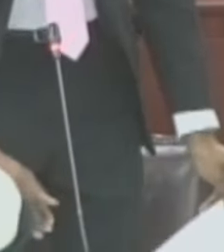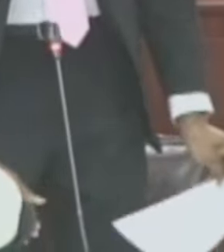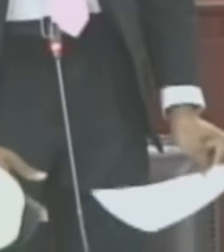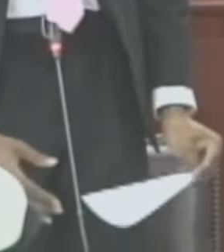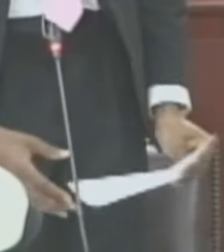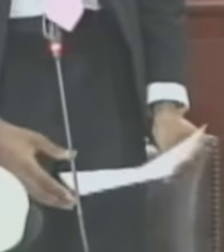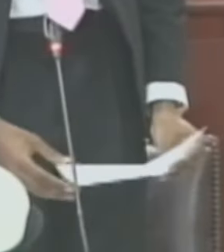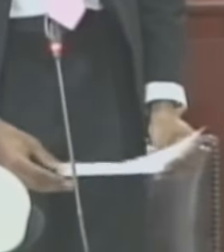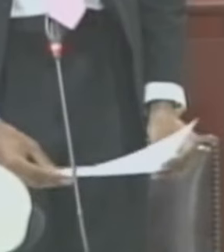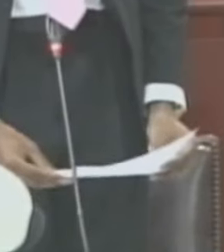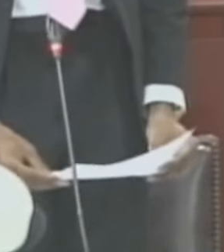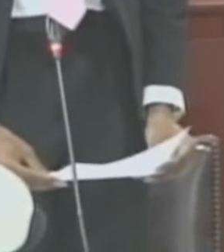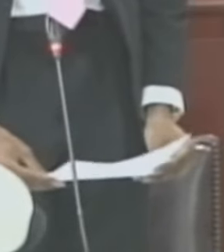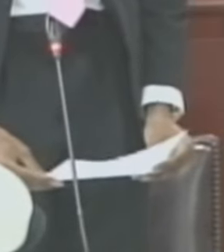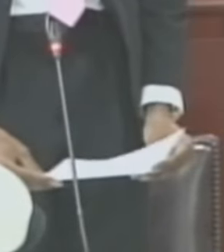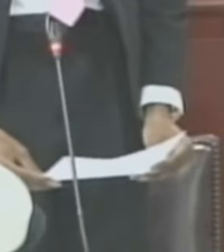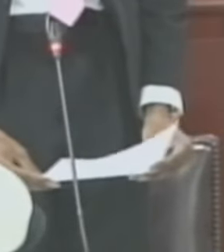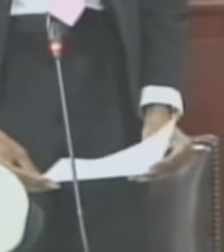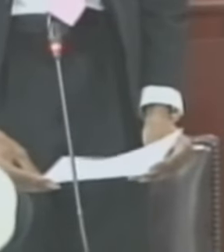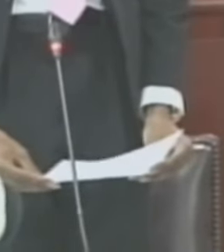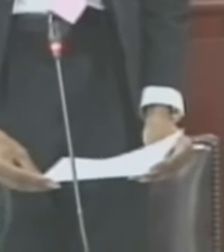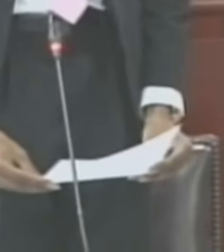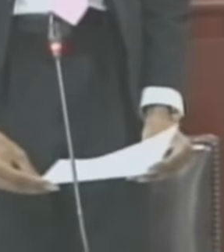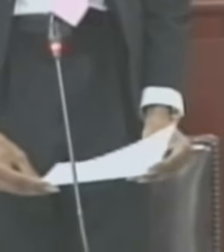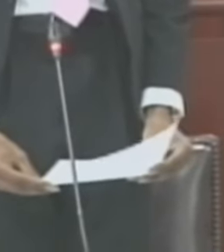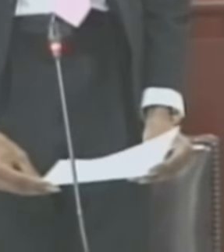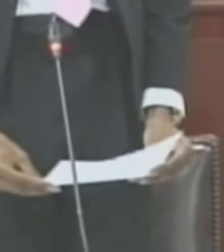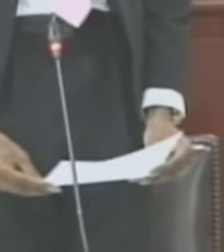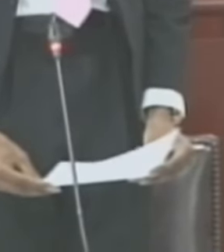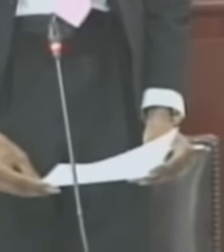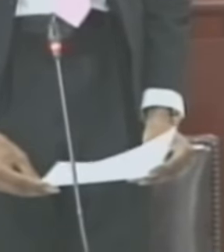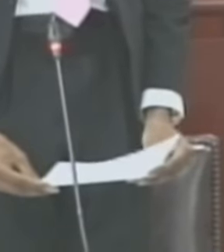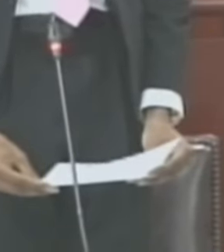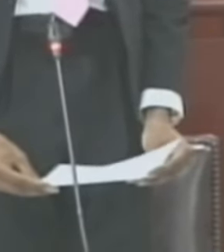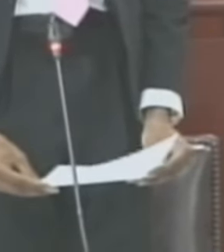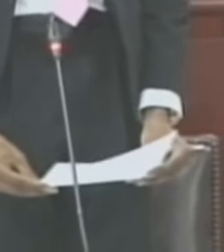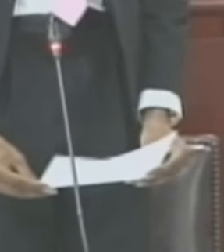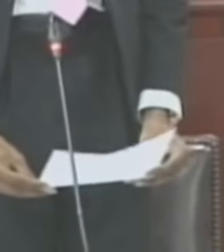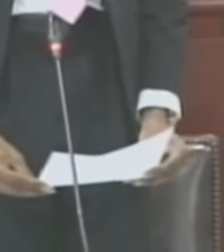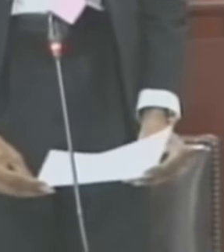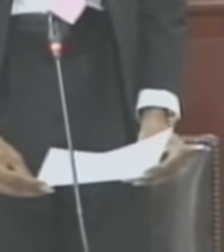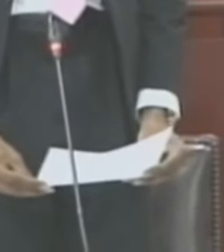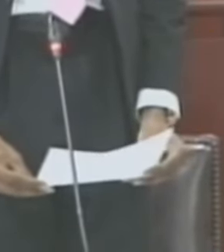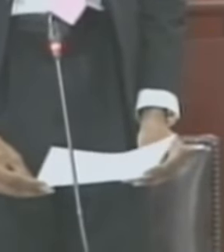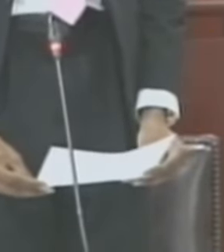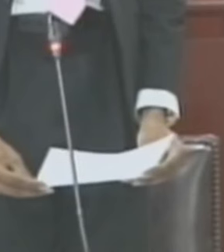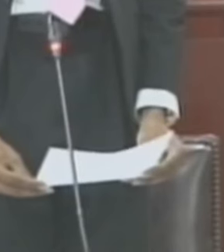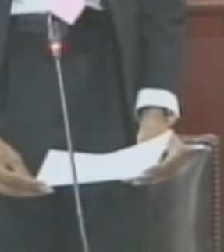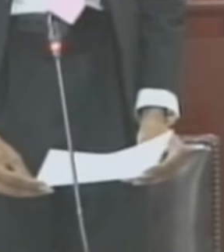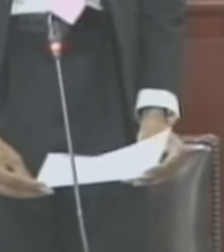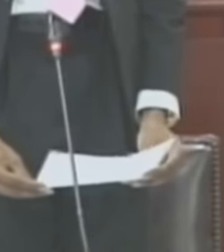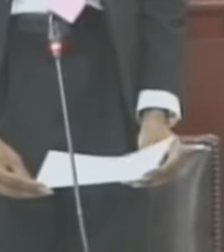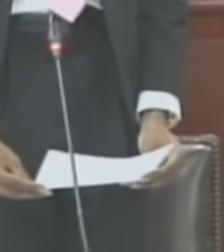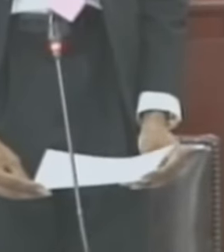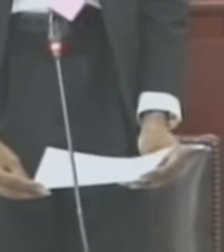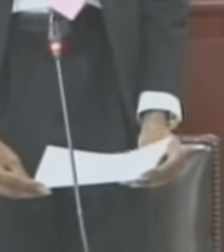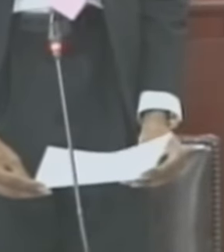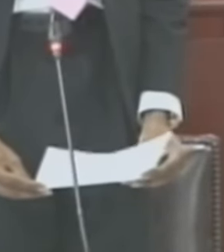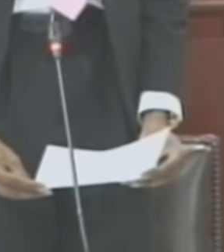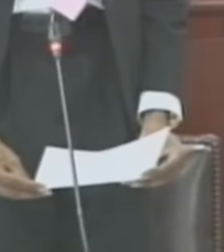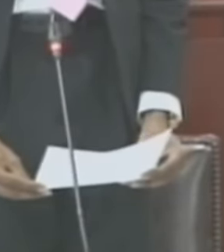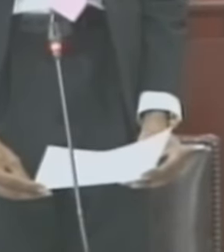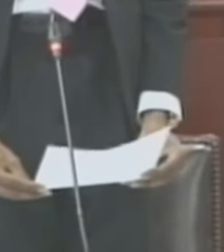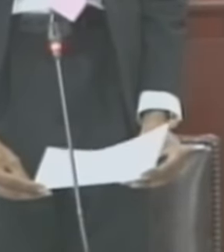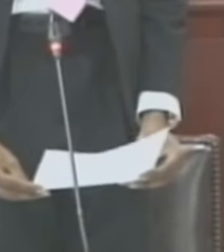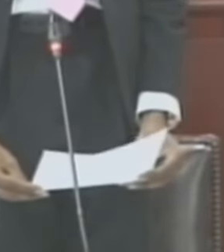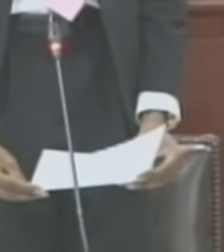A bill to amend the Proceeds of Crimes Act Cap 4.28 and for related matters, otherwise known as